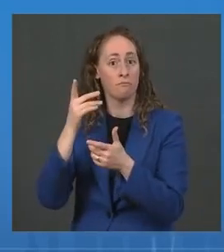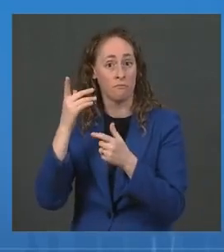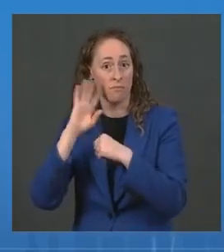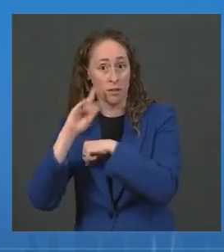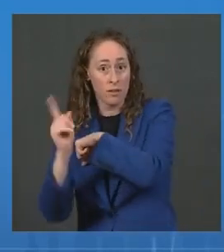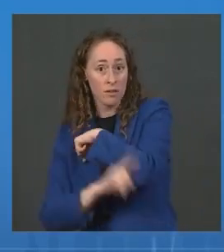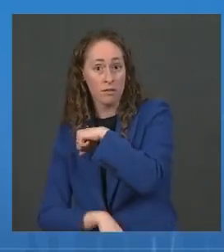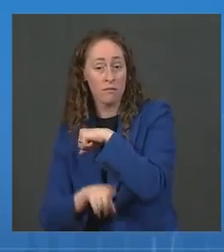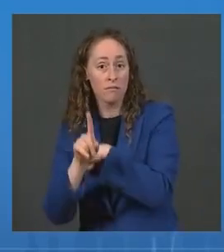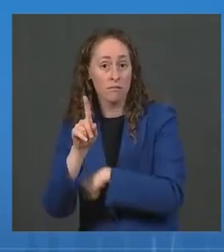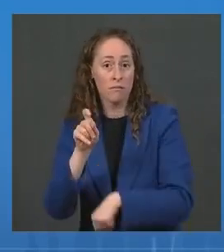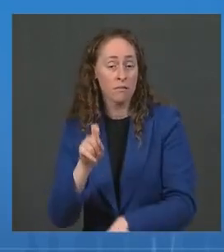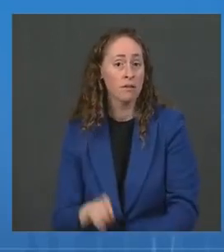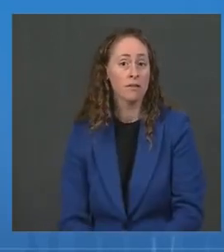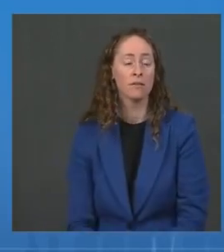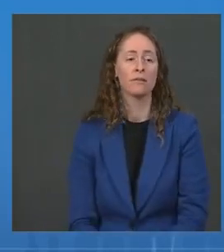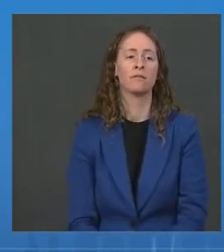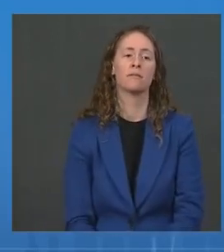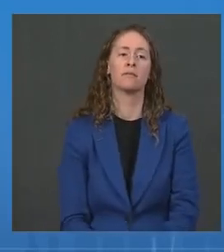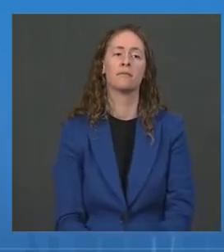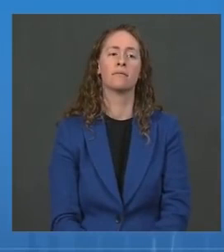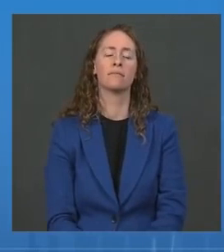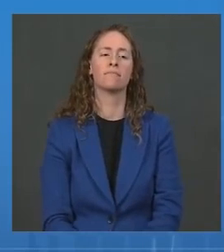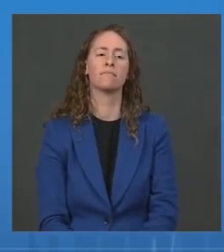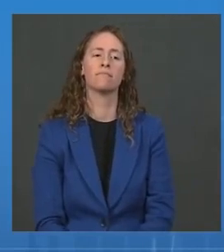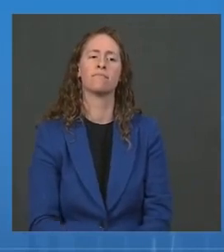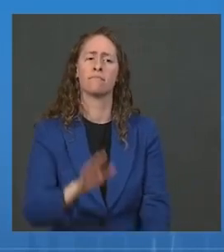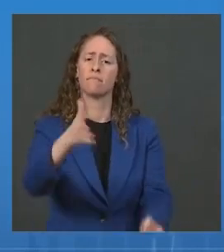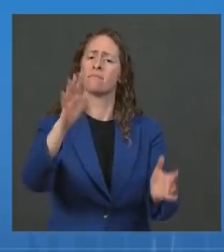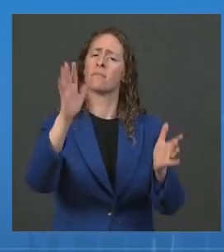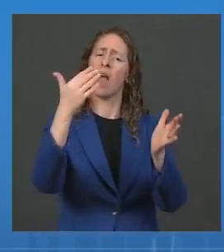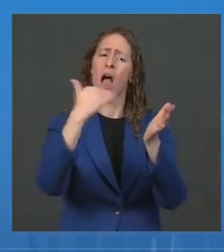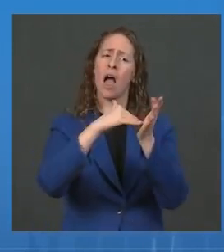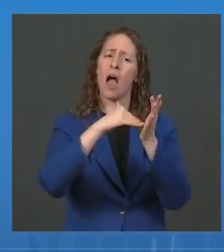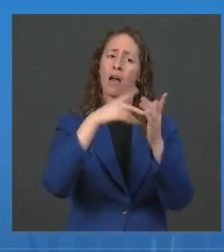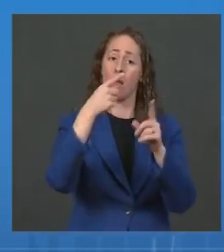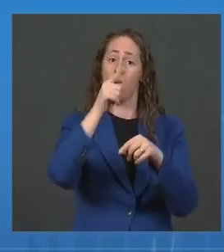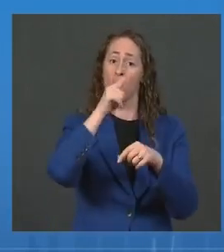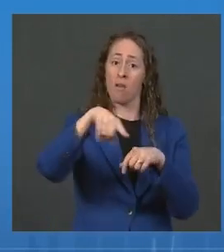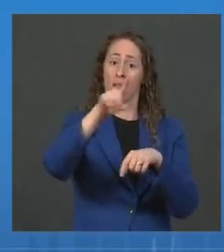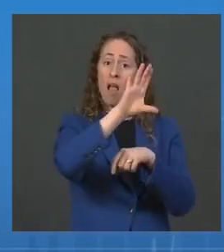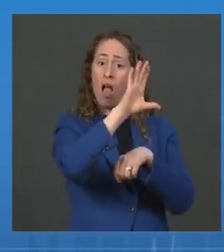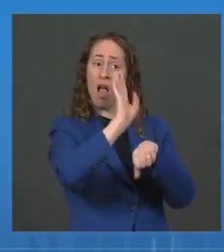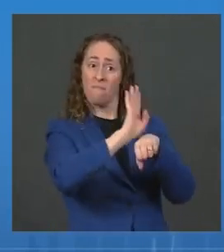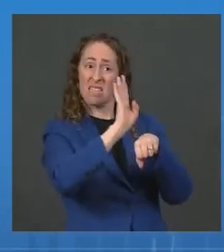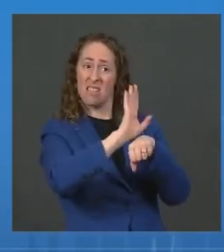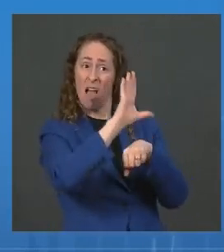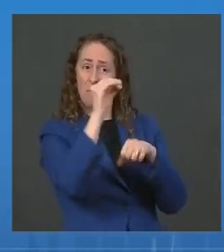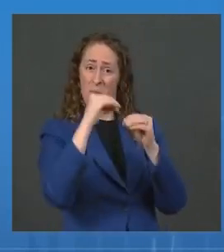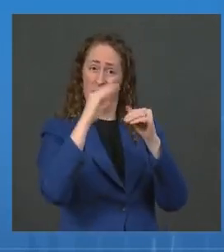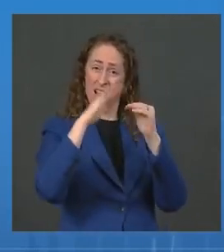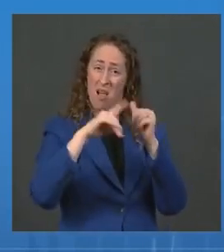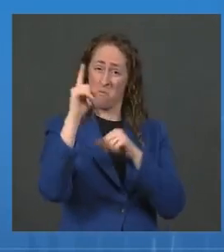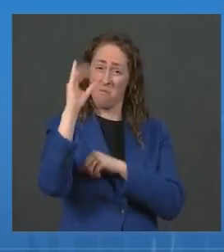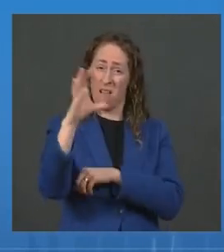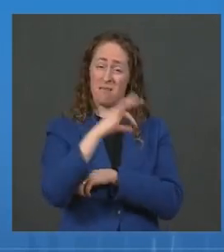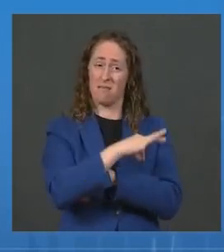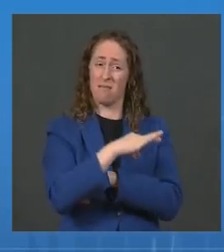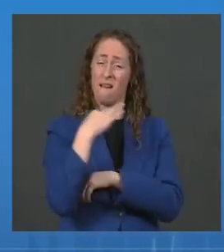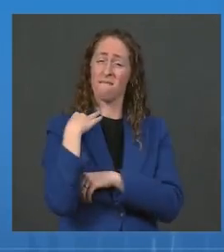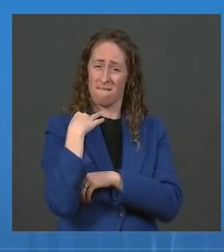So, this, again, applies to companies with greater than 100 employees. And if a workplace refuses